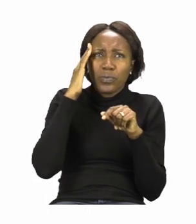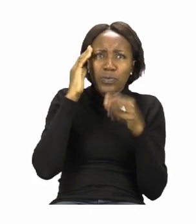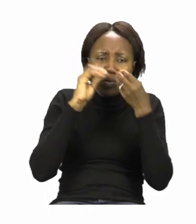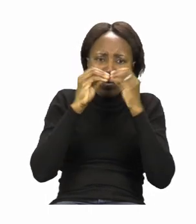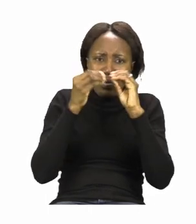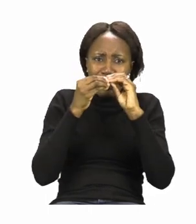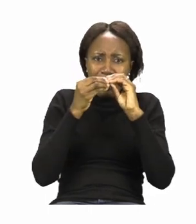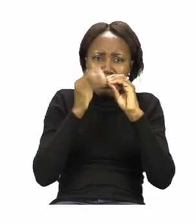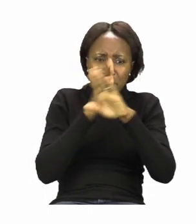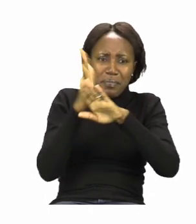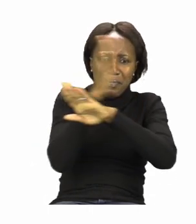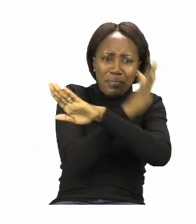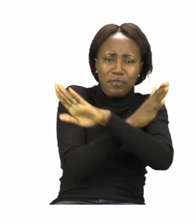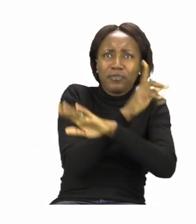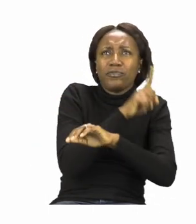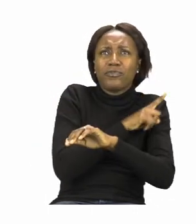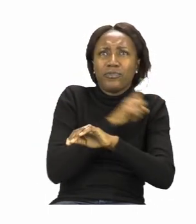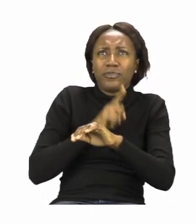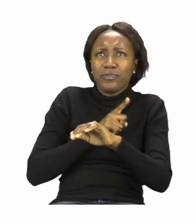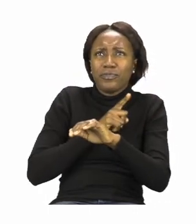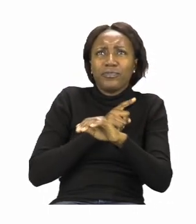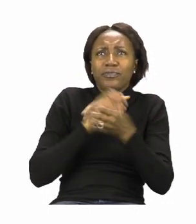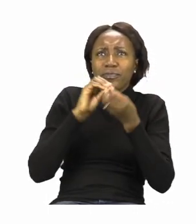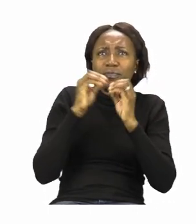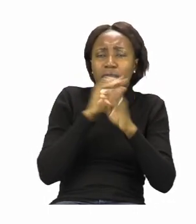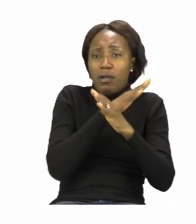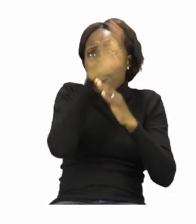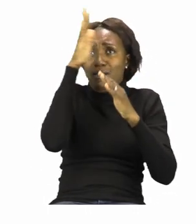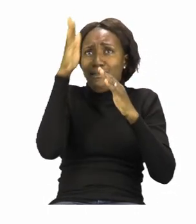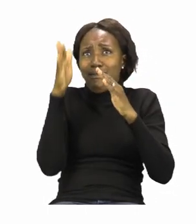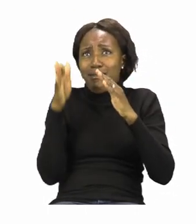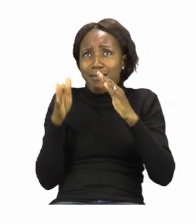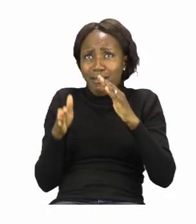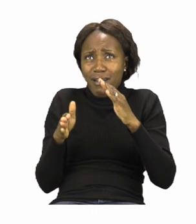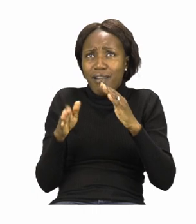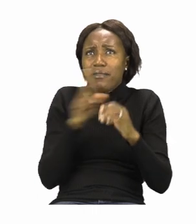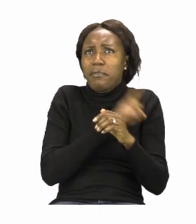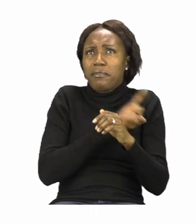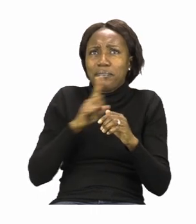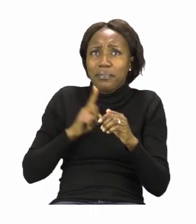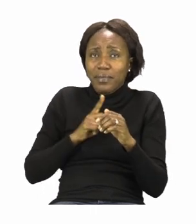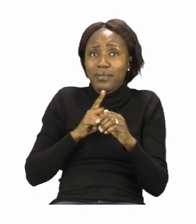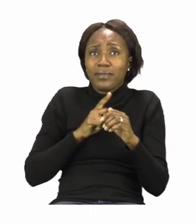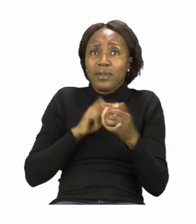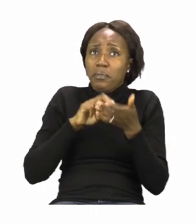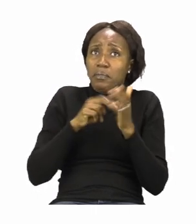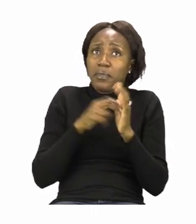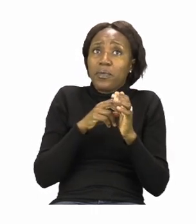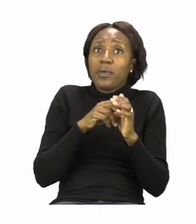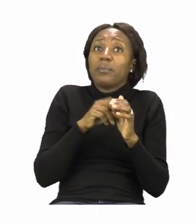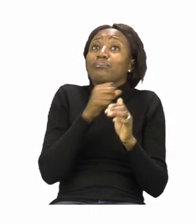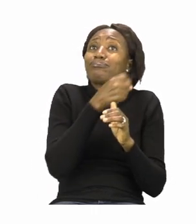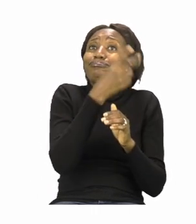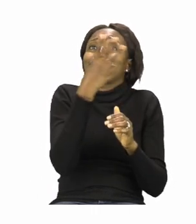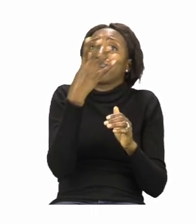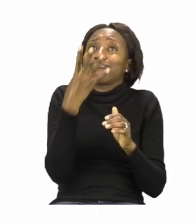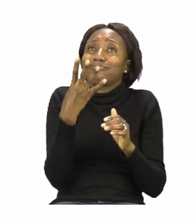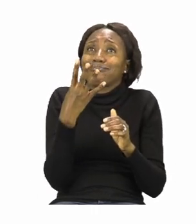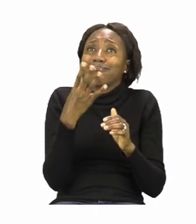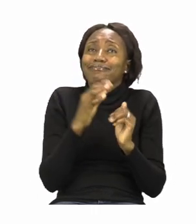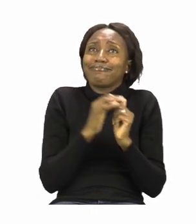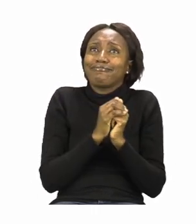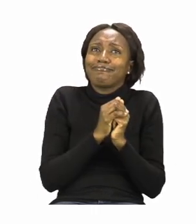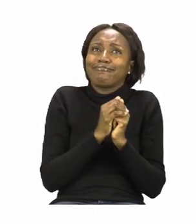after 11. Now, this means that we have to count. So, let us start by counting